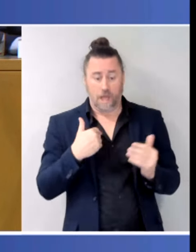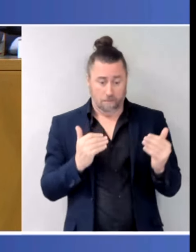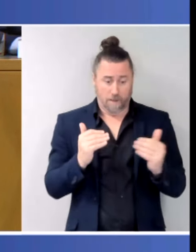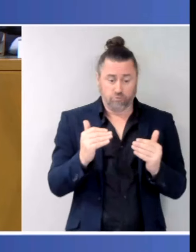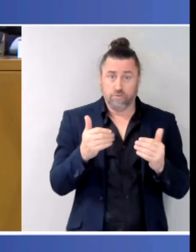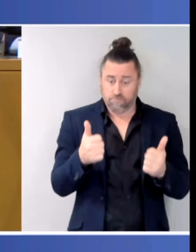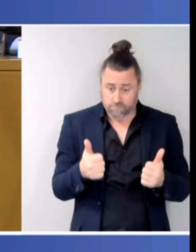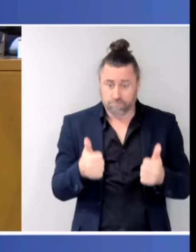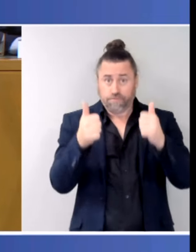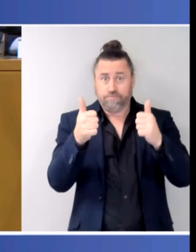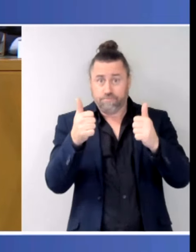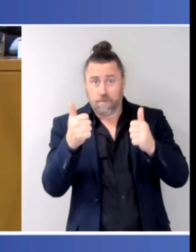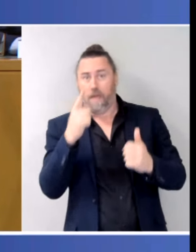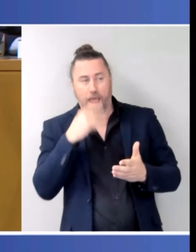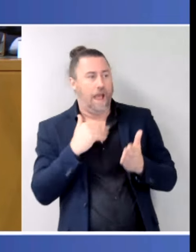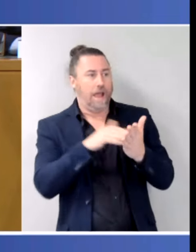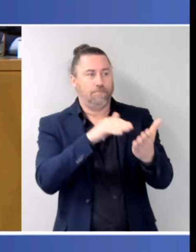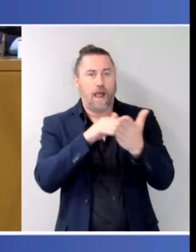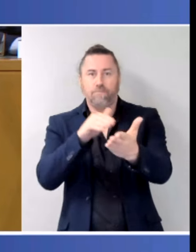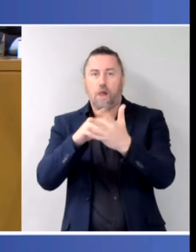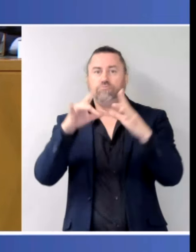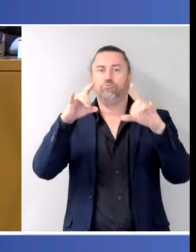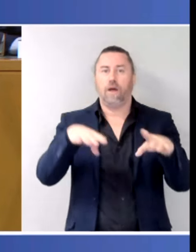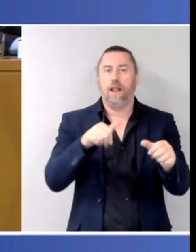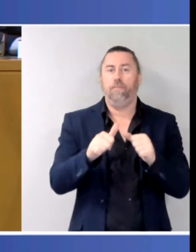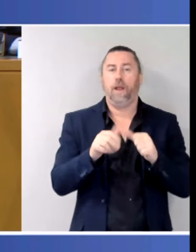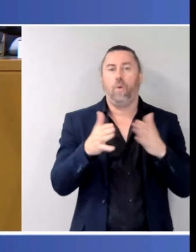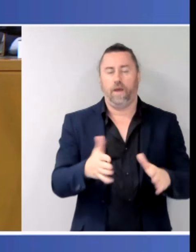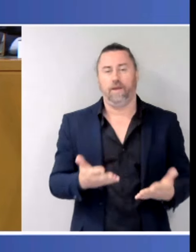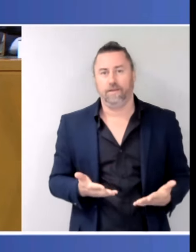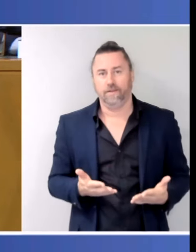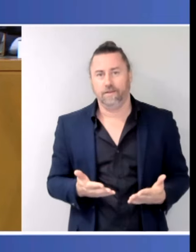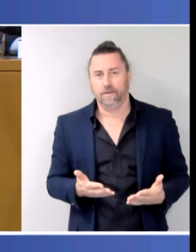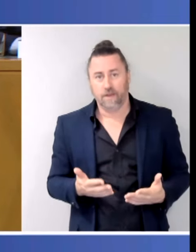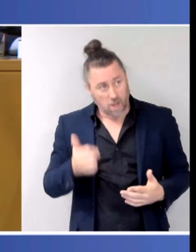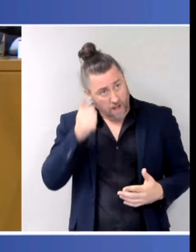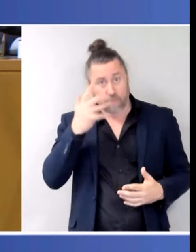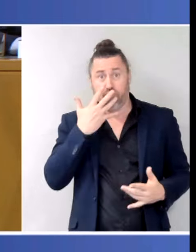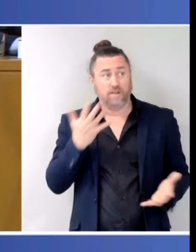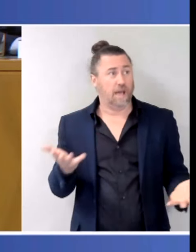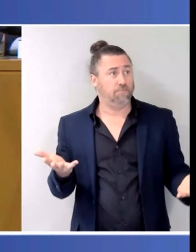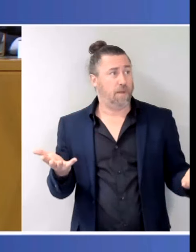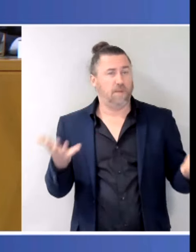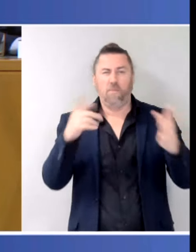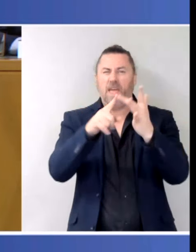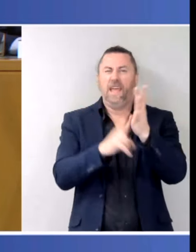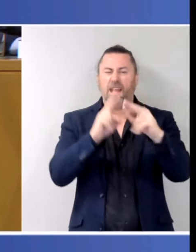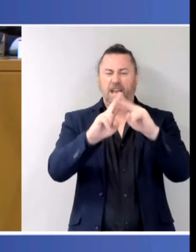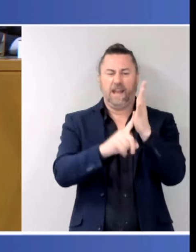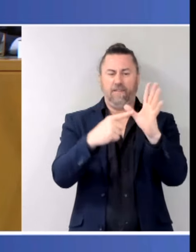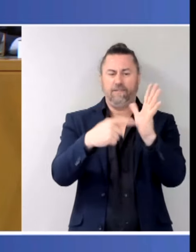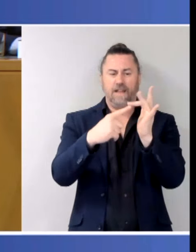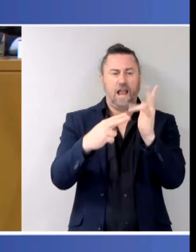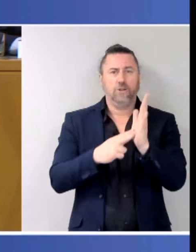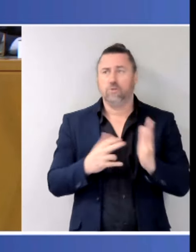to making sure that the fight against inflation is one that we're all engaged with. We also have,